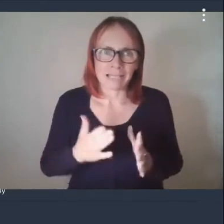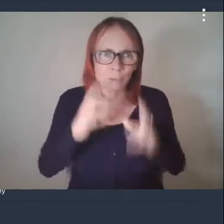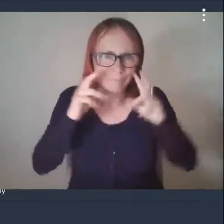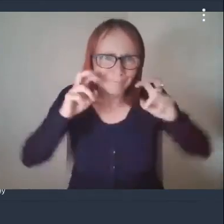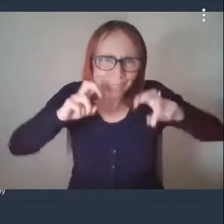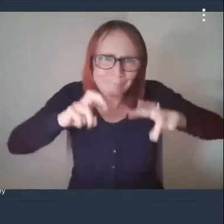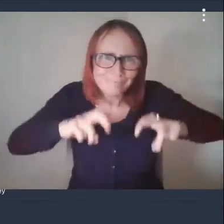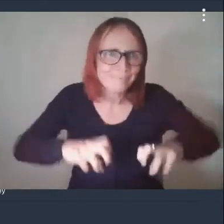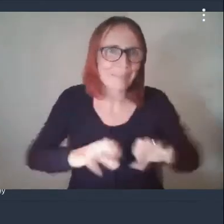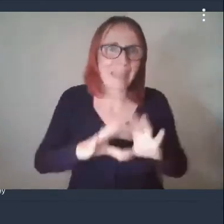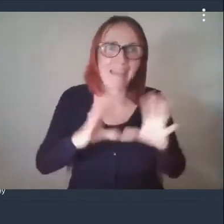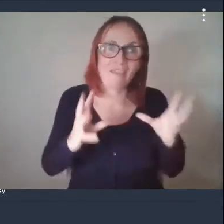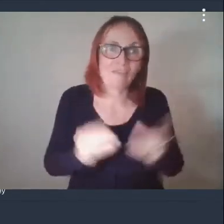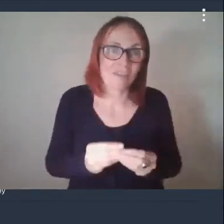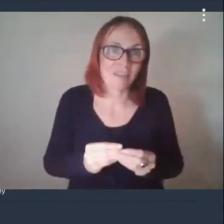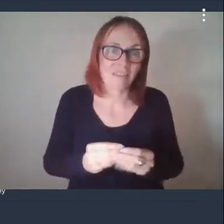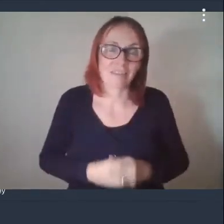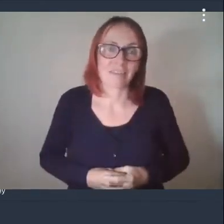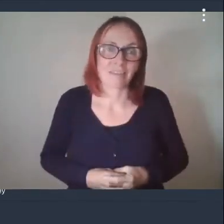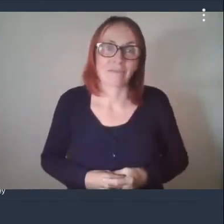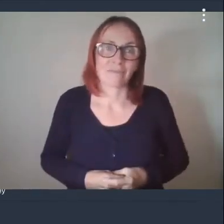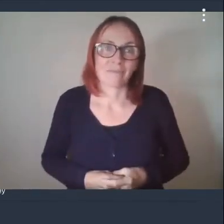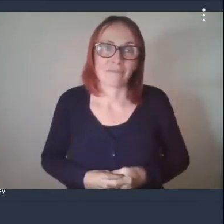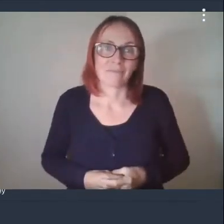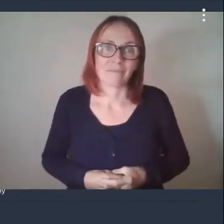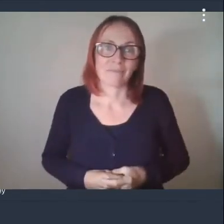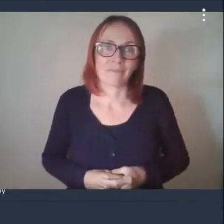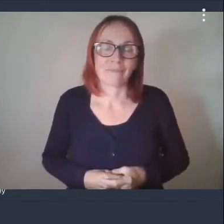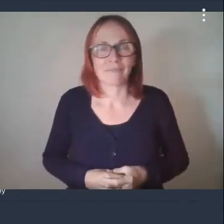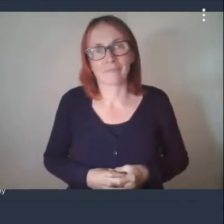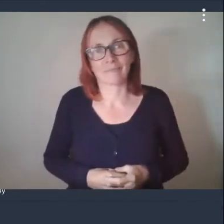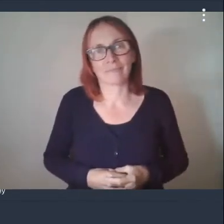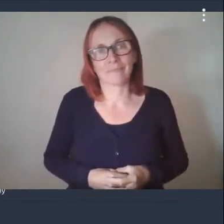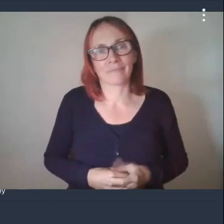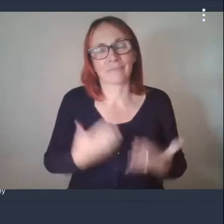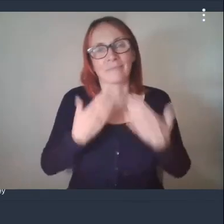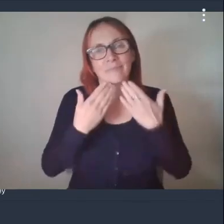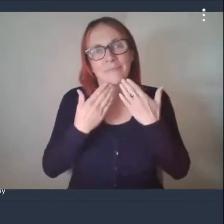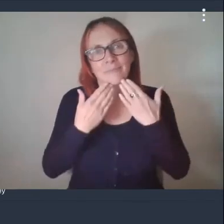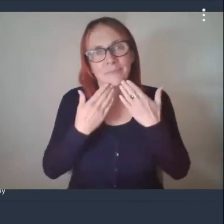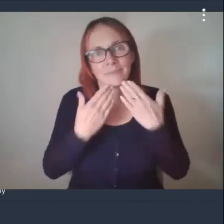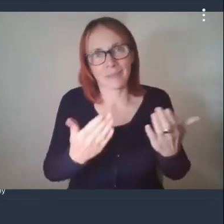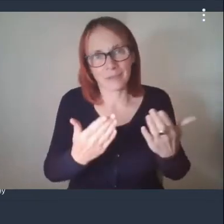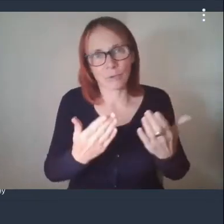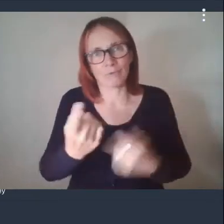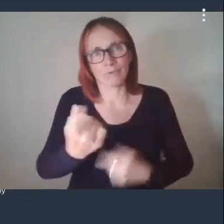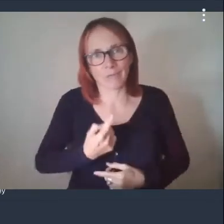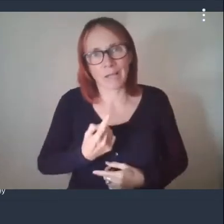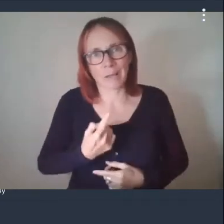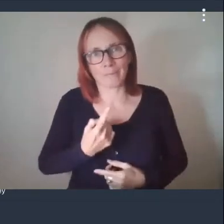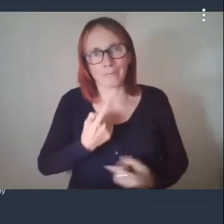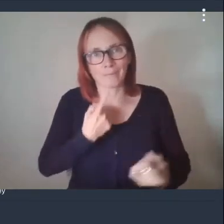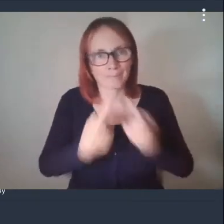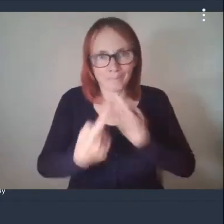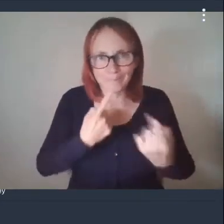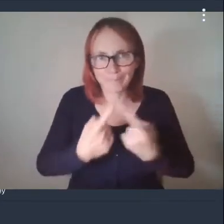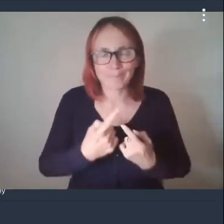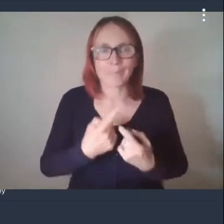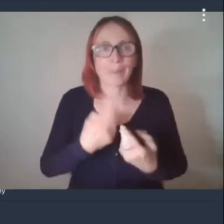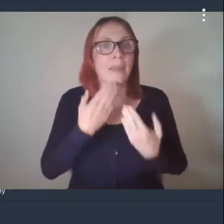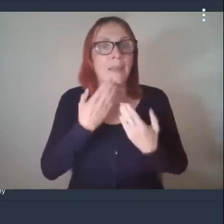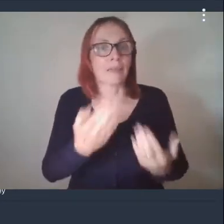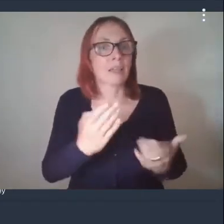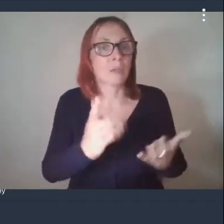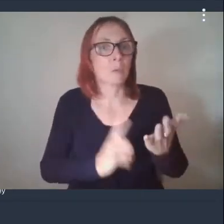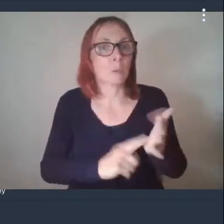know about the place um well thank you along to let's chat today thank you leslie for